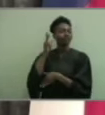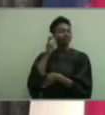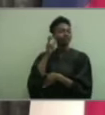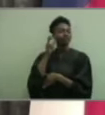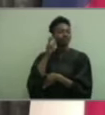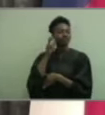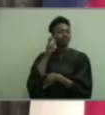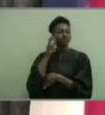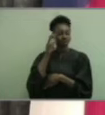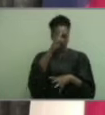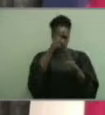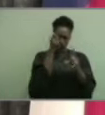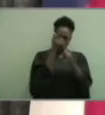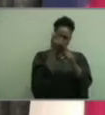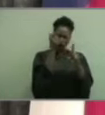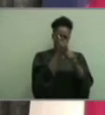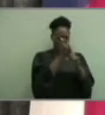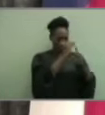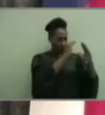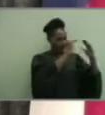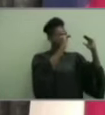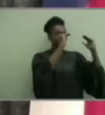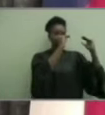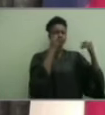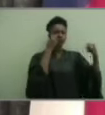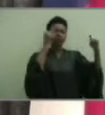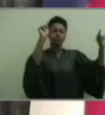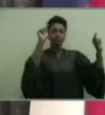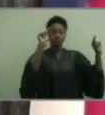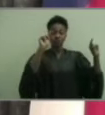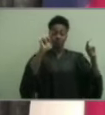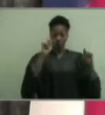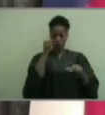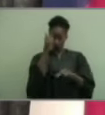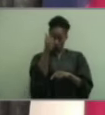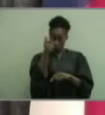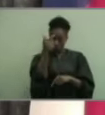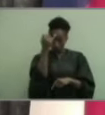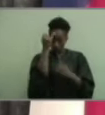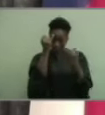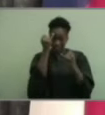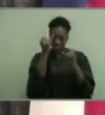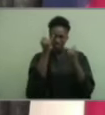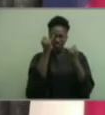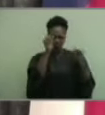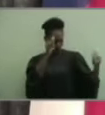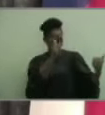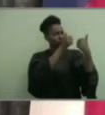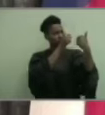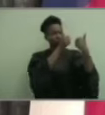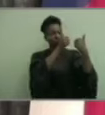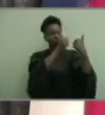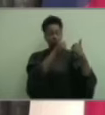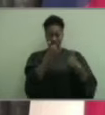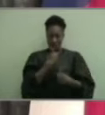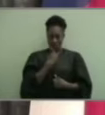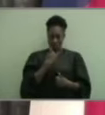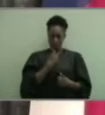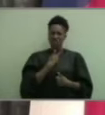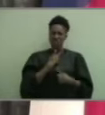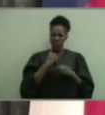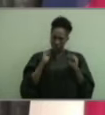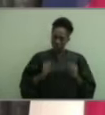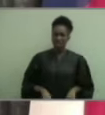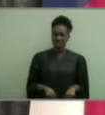standards of success. Challenge your own ideas, trust in your own abilities, and